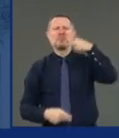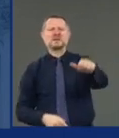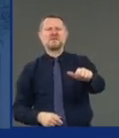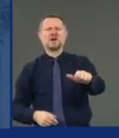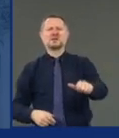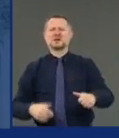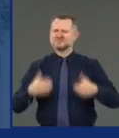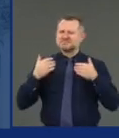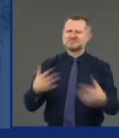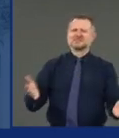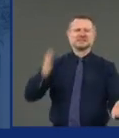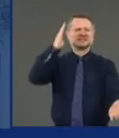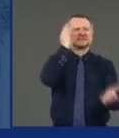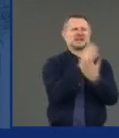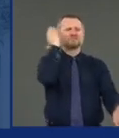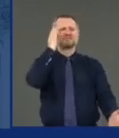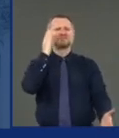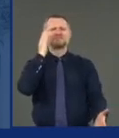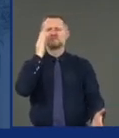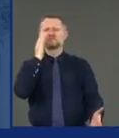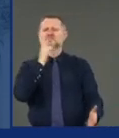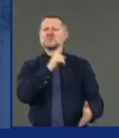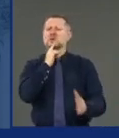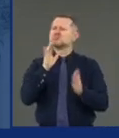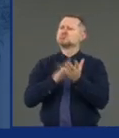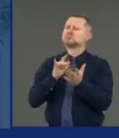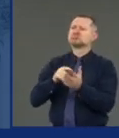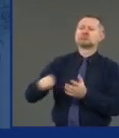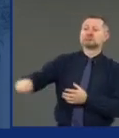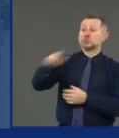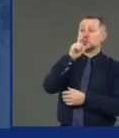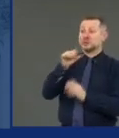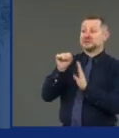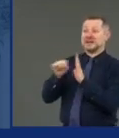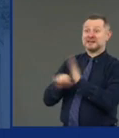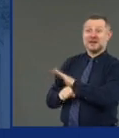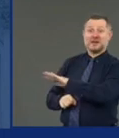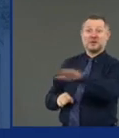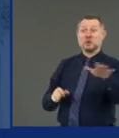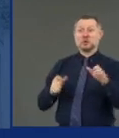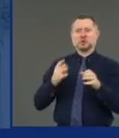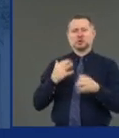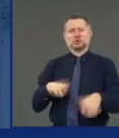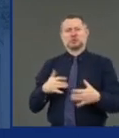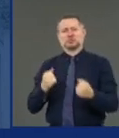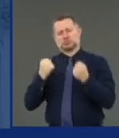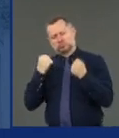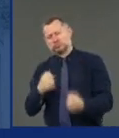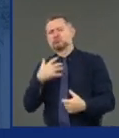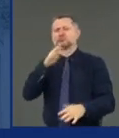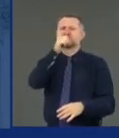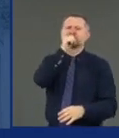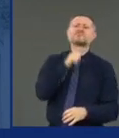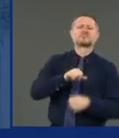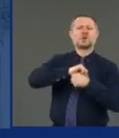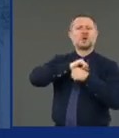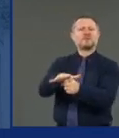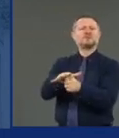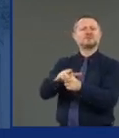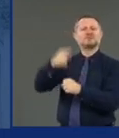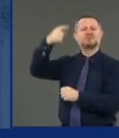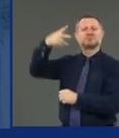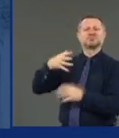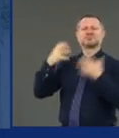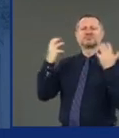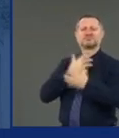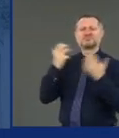abusing the states who bore the brunt of the COVID virus through no fault of their